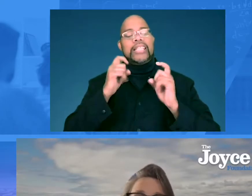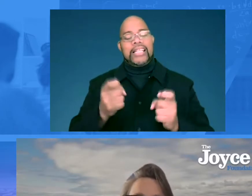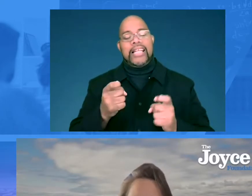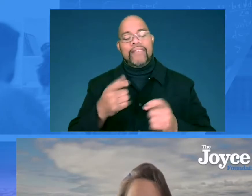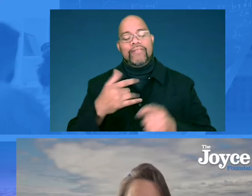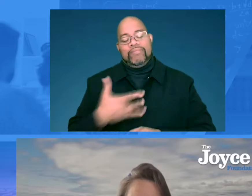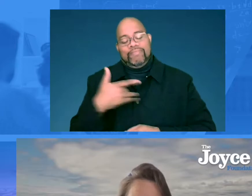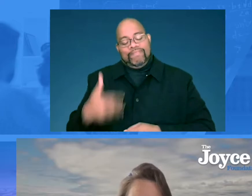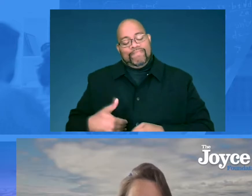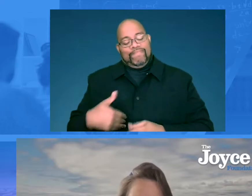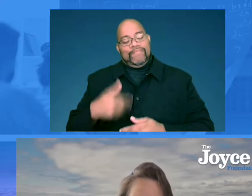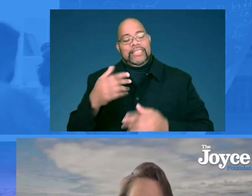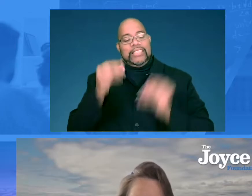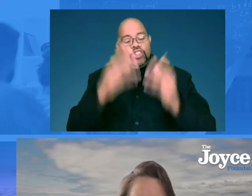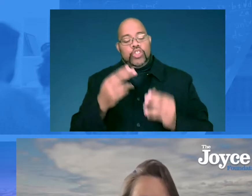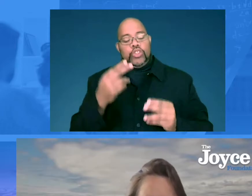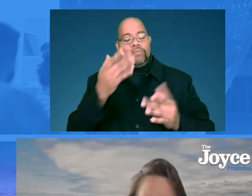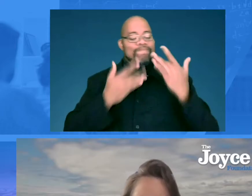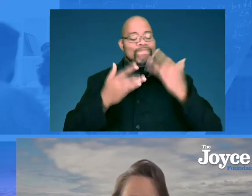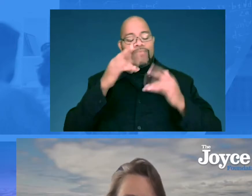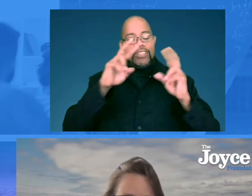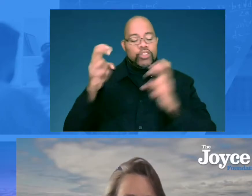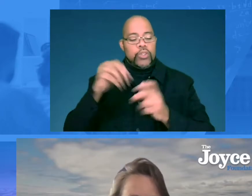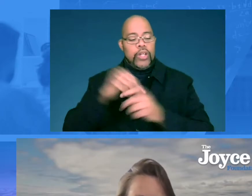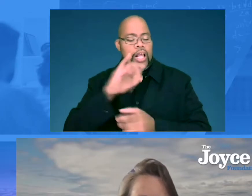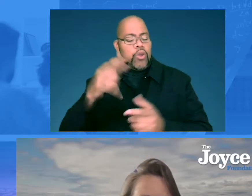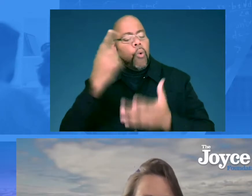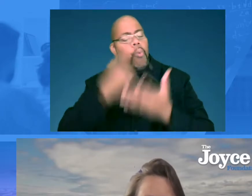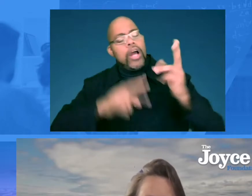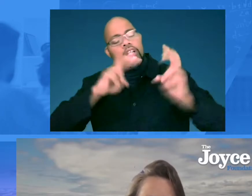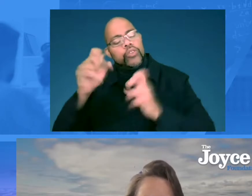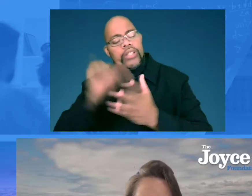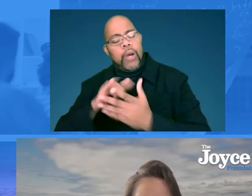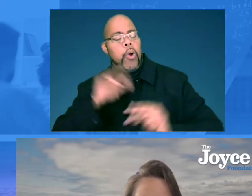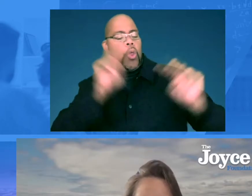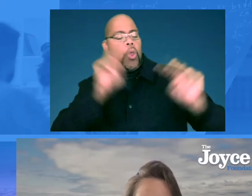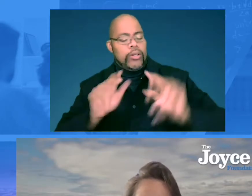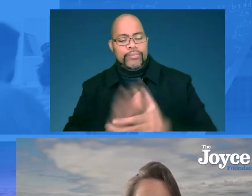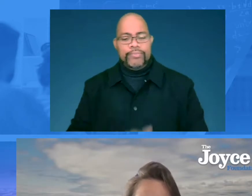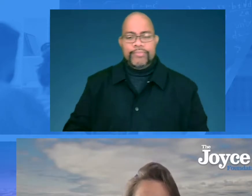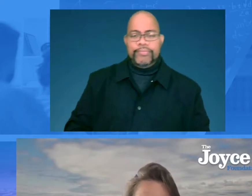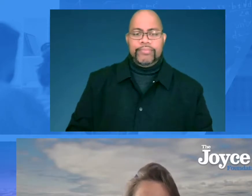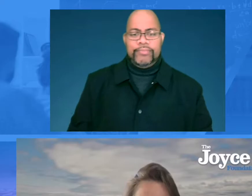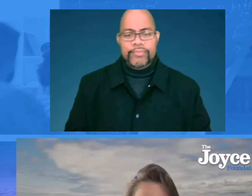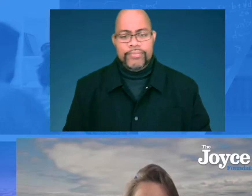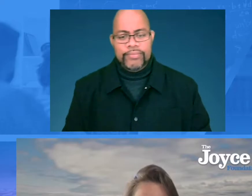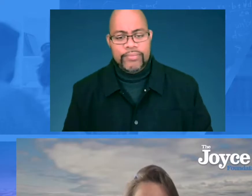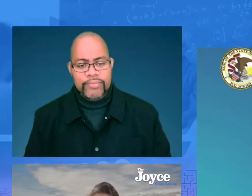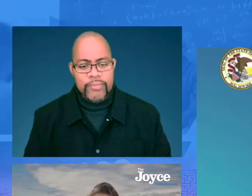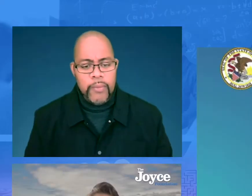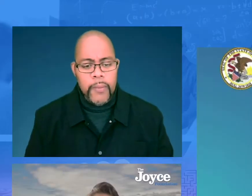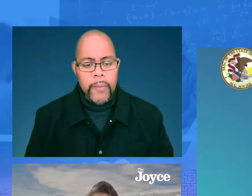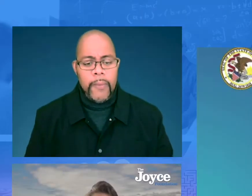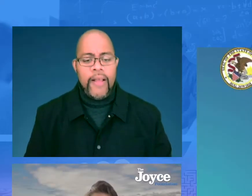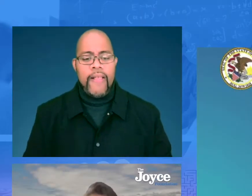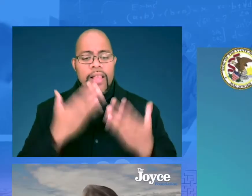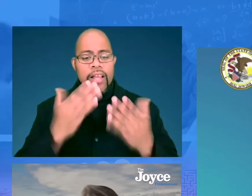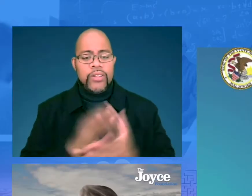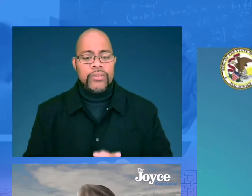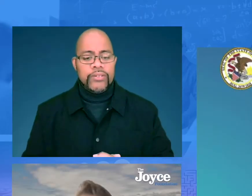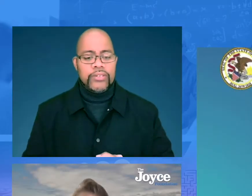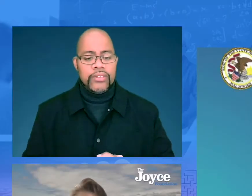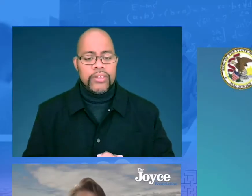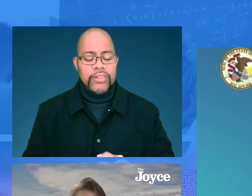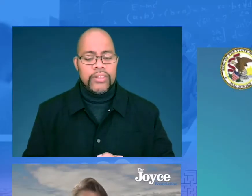just to give a sense of the teacher shortage issues in Illinois. Like, what are the issues that we're looking at? Thank you, Stephanie.